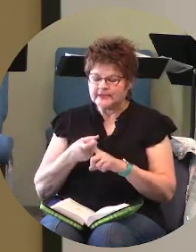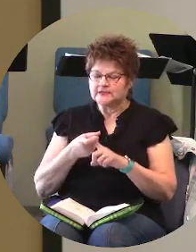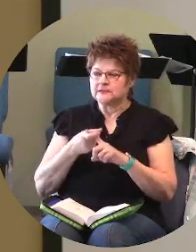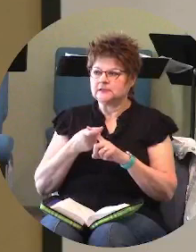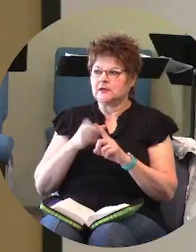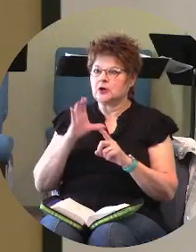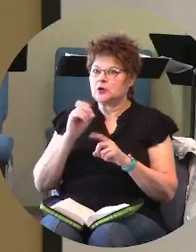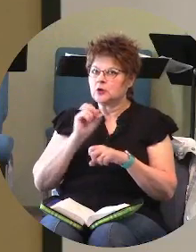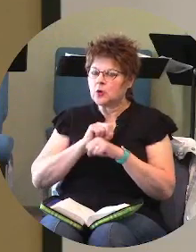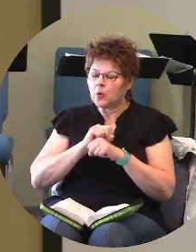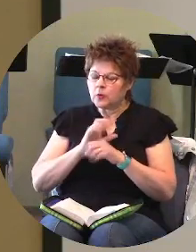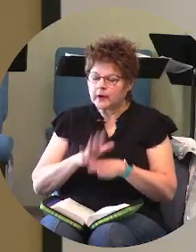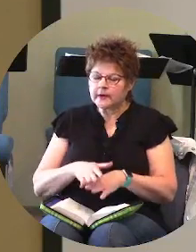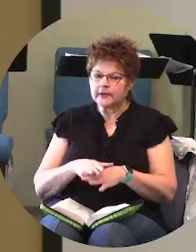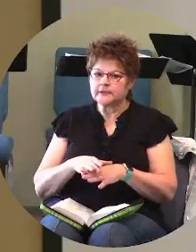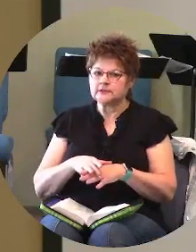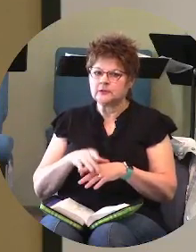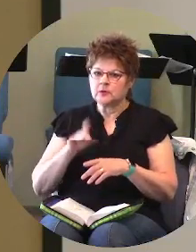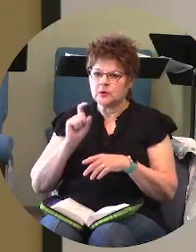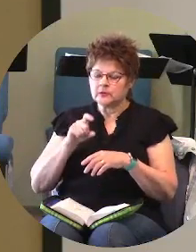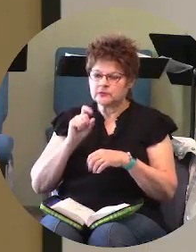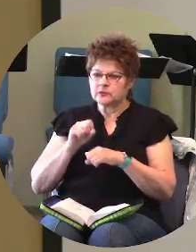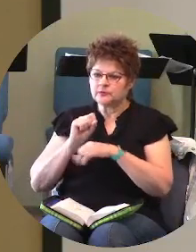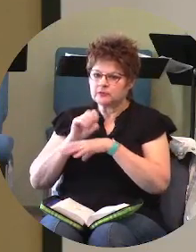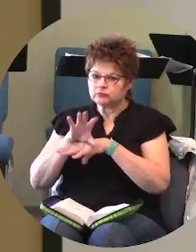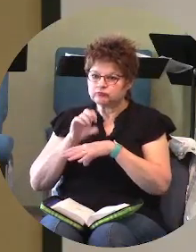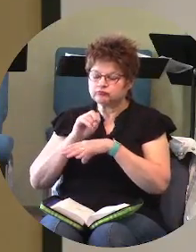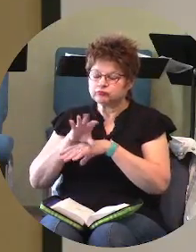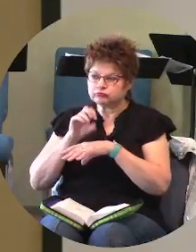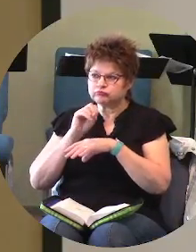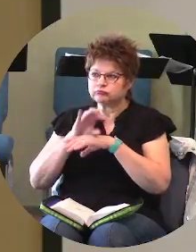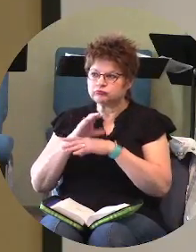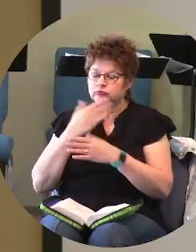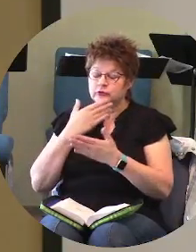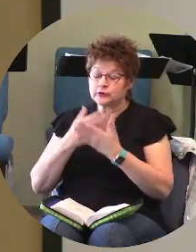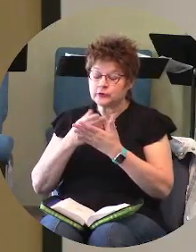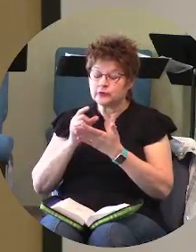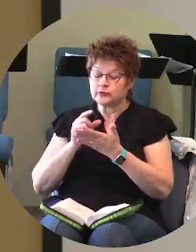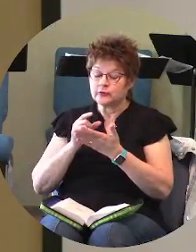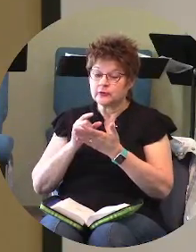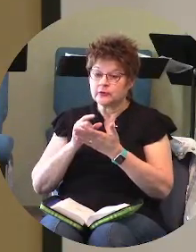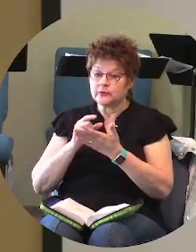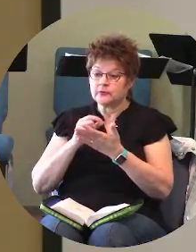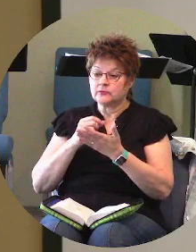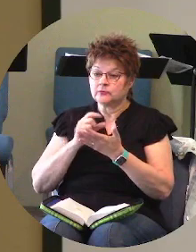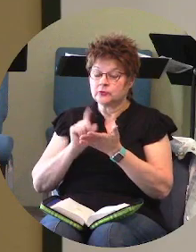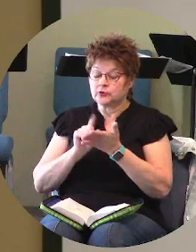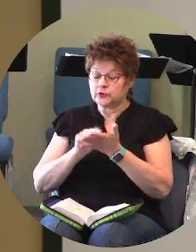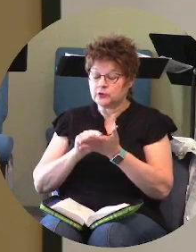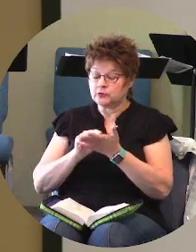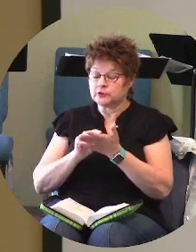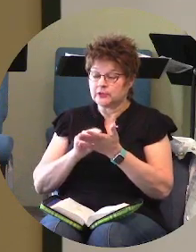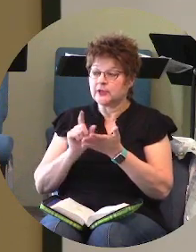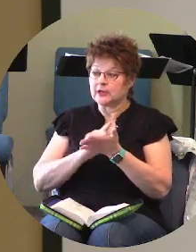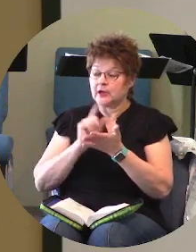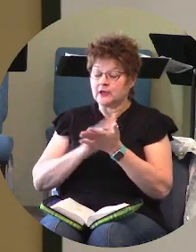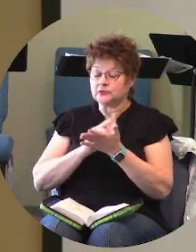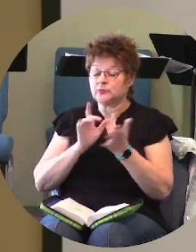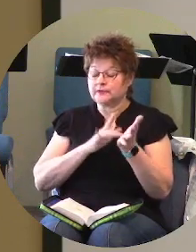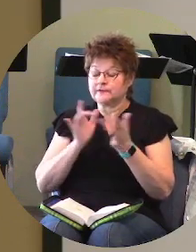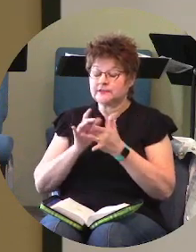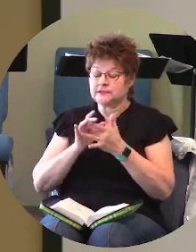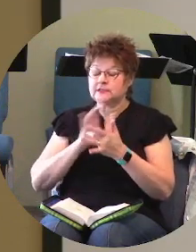we're we're to be infusing them with with the good news the gospel of jesus christ that there is hope